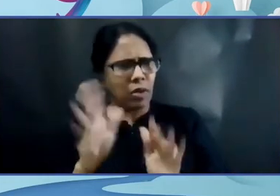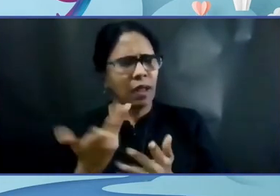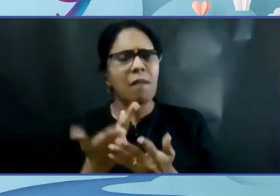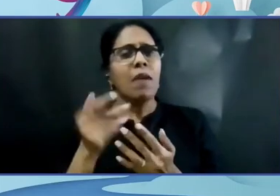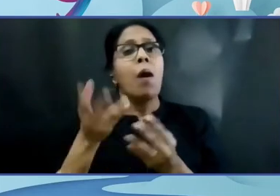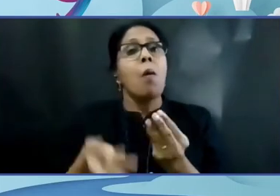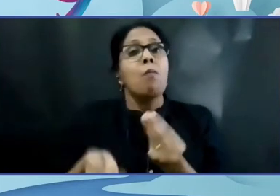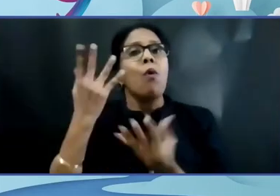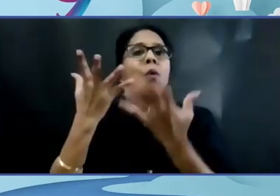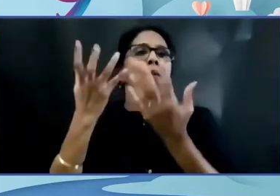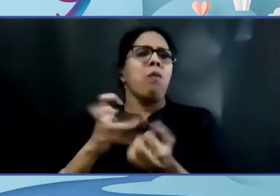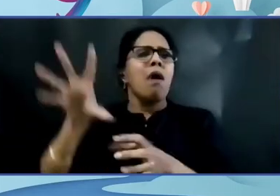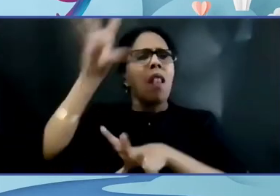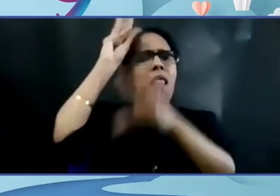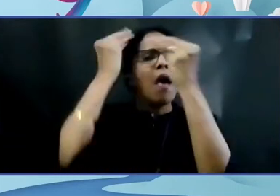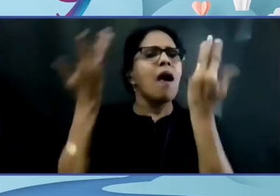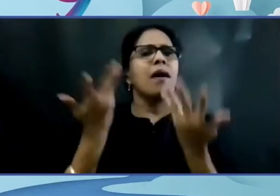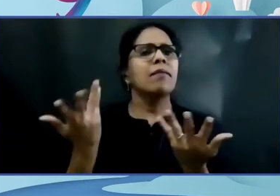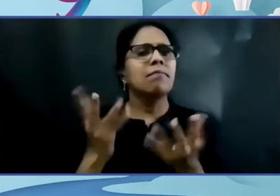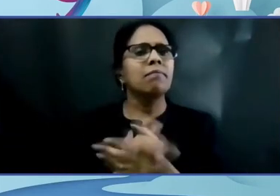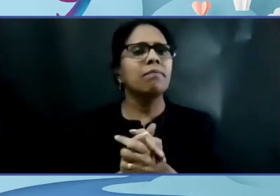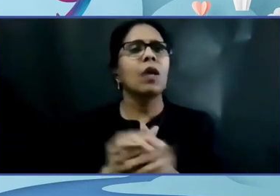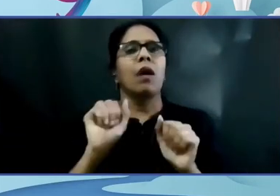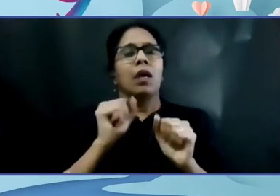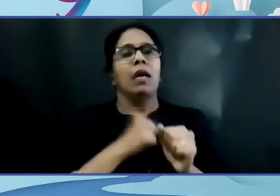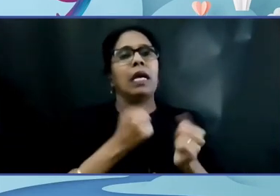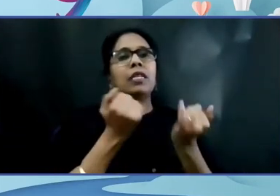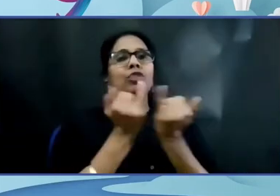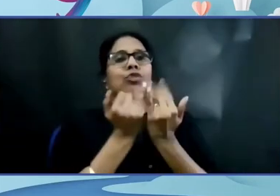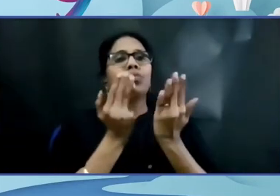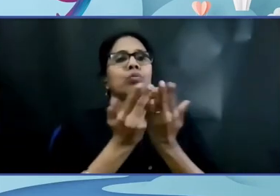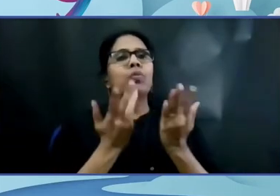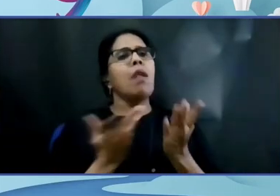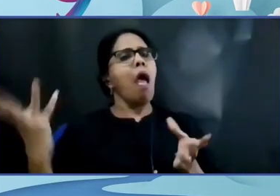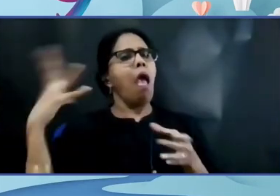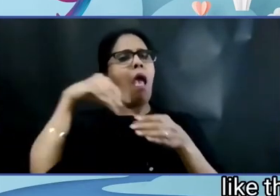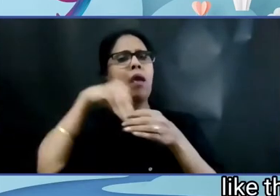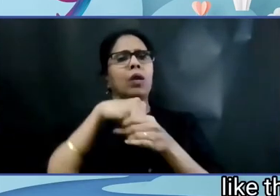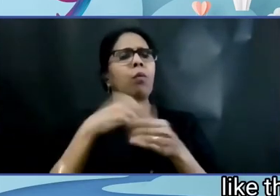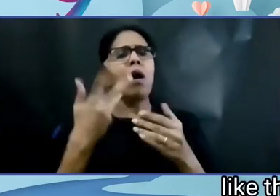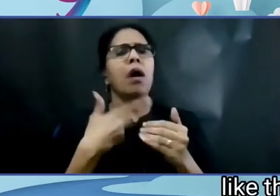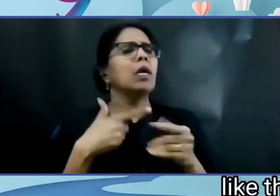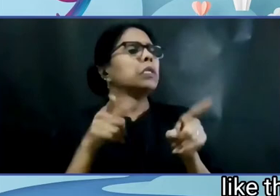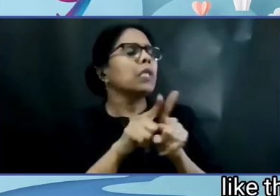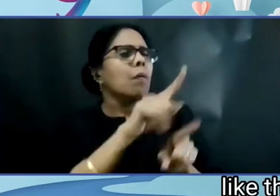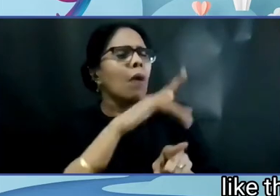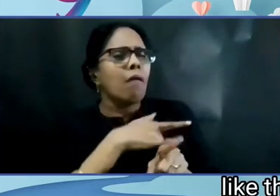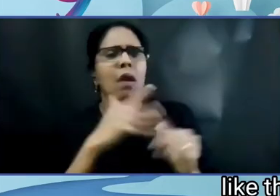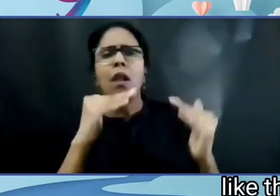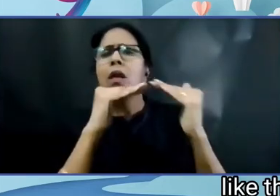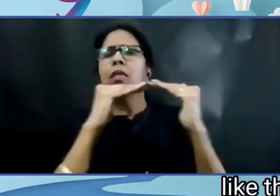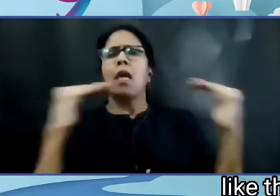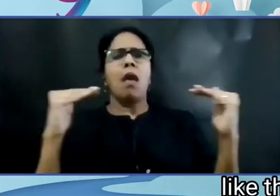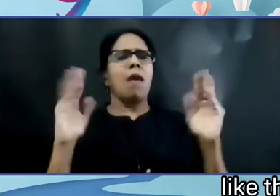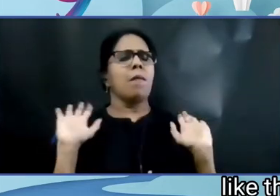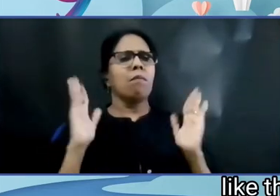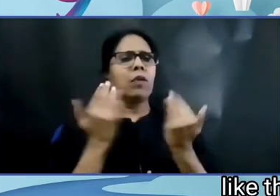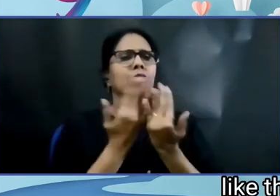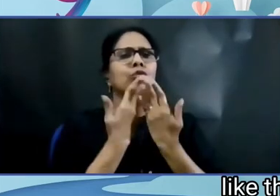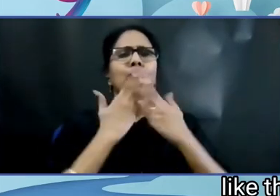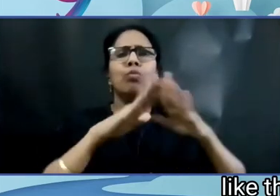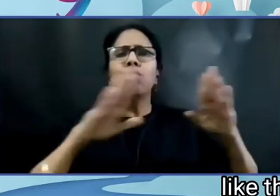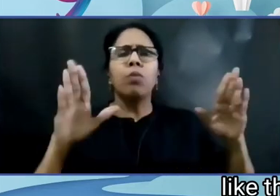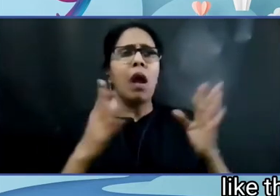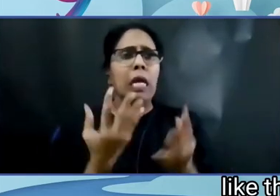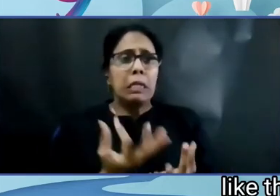more about it. So the school included me by treating me like they treat all other students and not giving me any